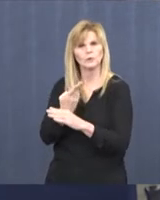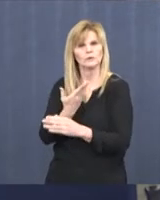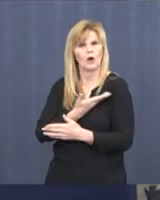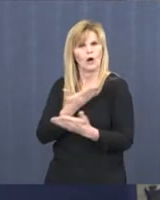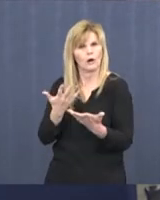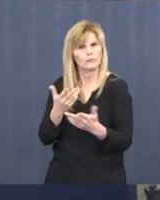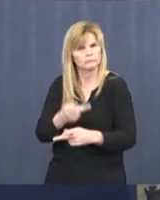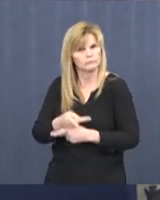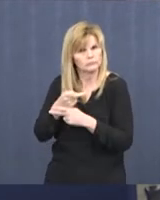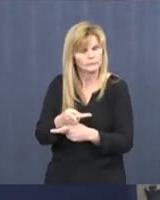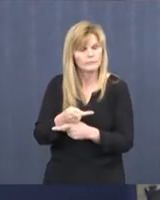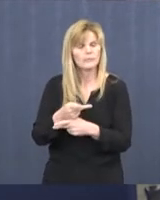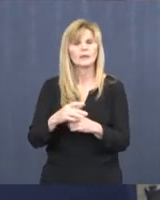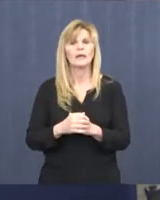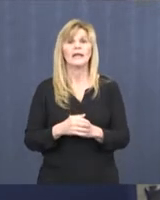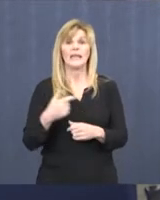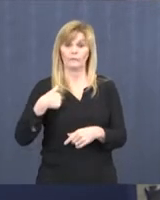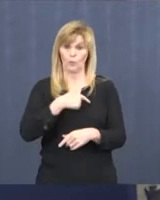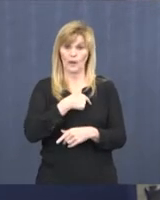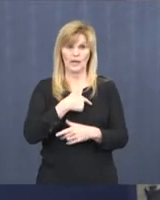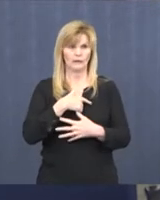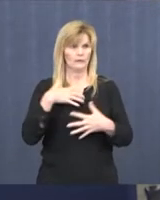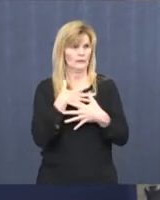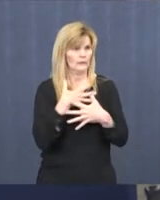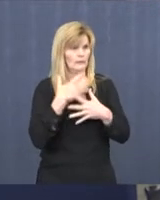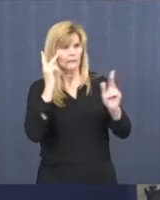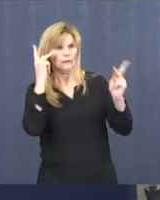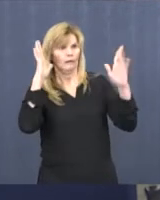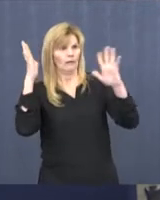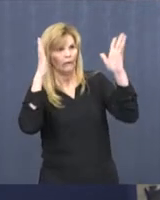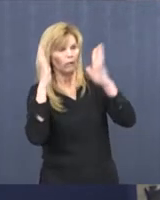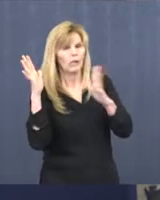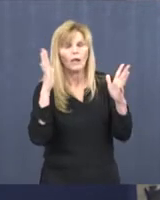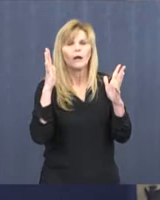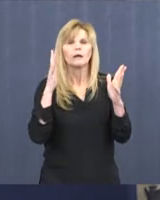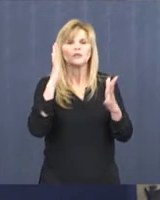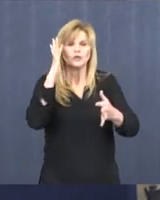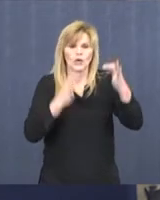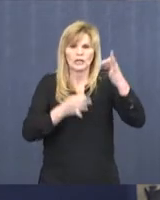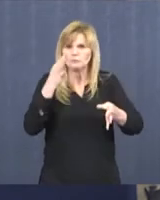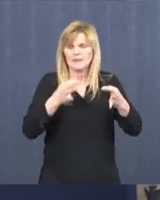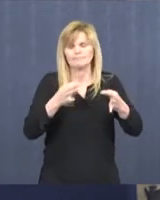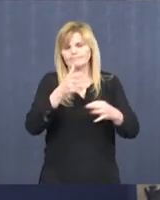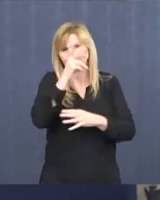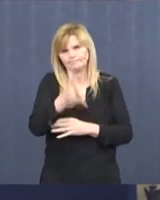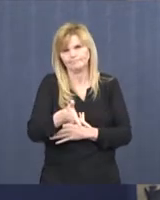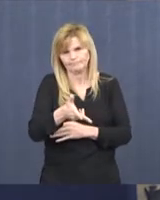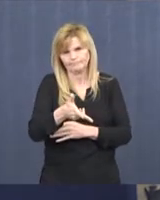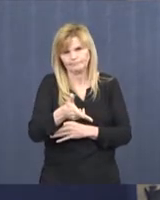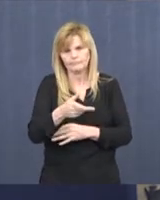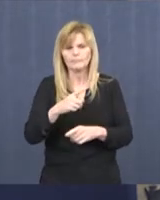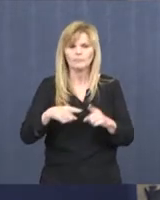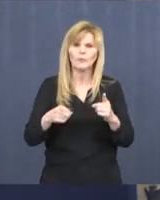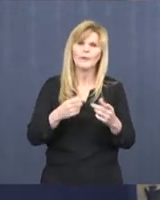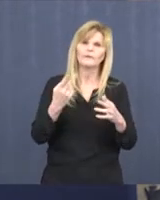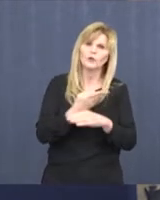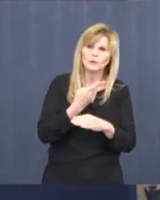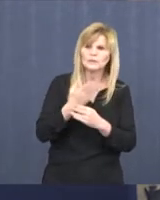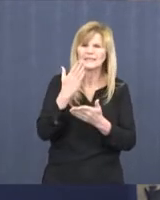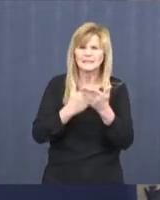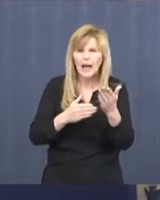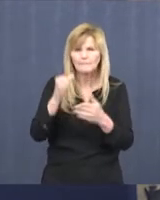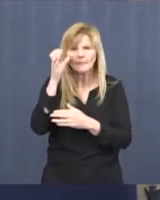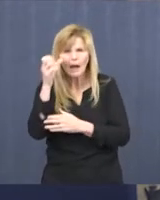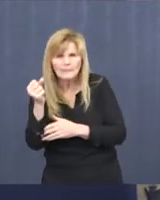we have too much fear and too much panic, we don't make good judgments. But we have to balance that with the fact that